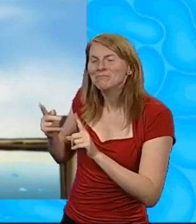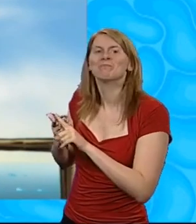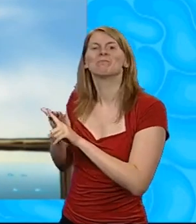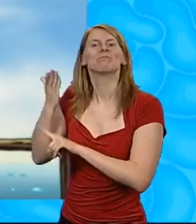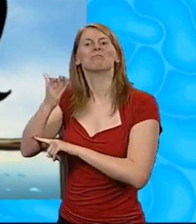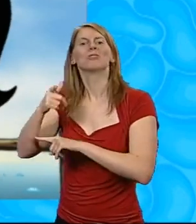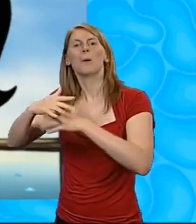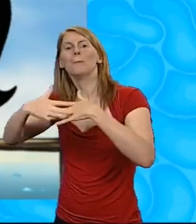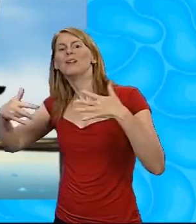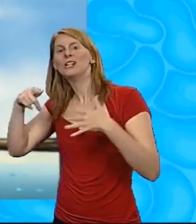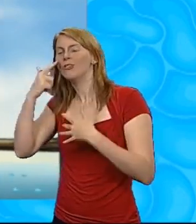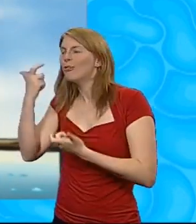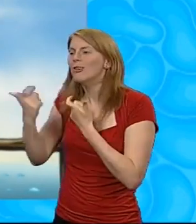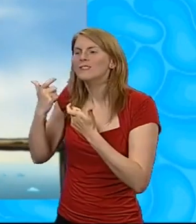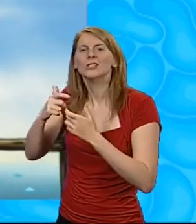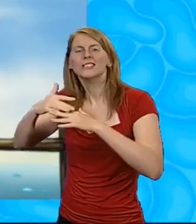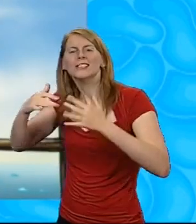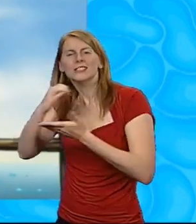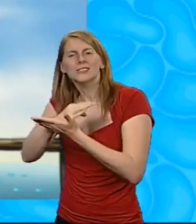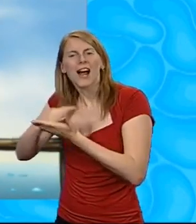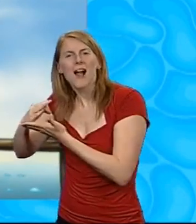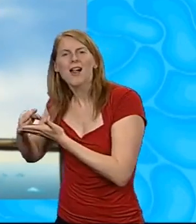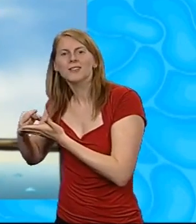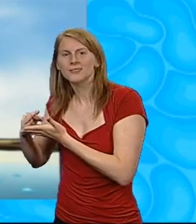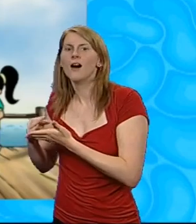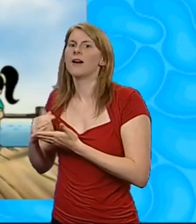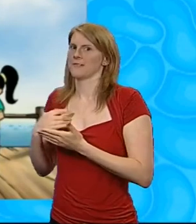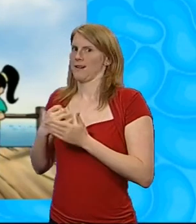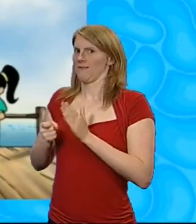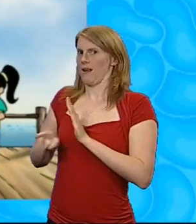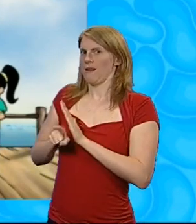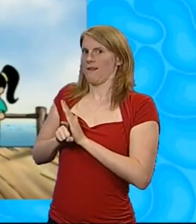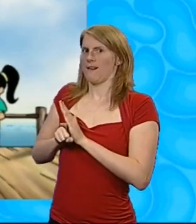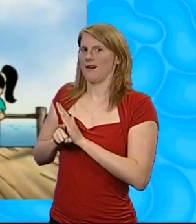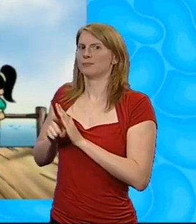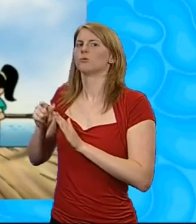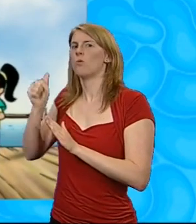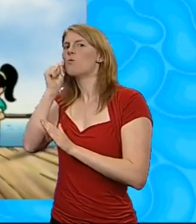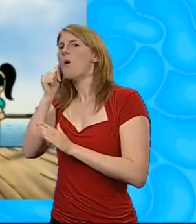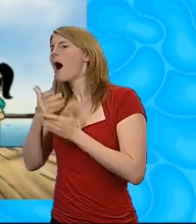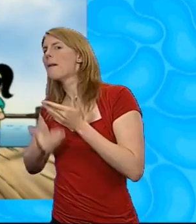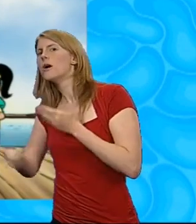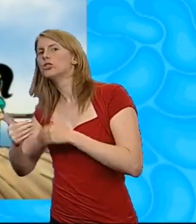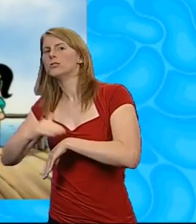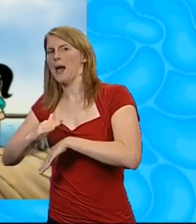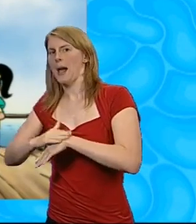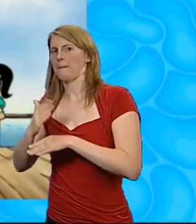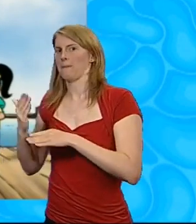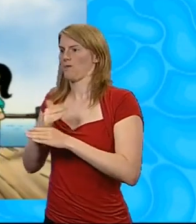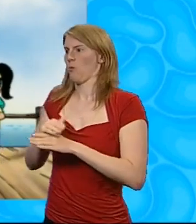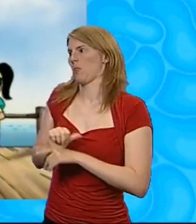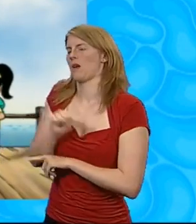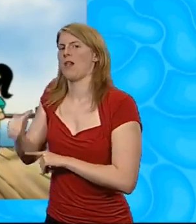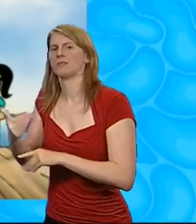activity, we're going to the beach to look for seashells. I've set my timer so we'll know exactly how much time we have